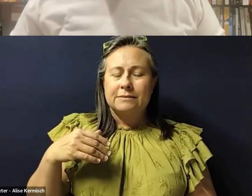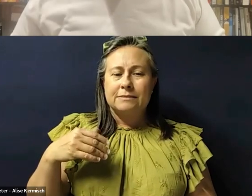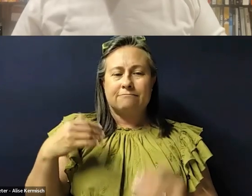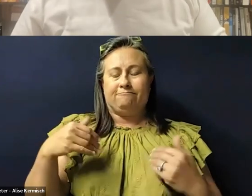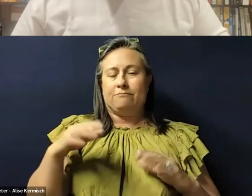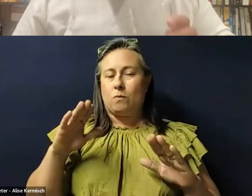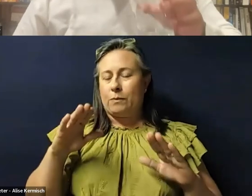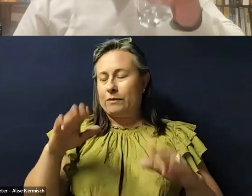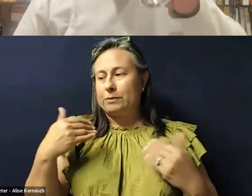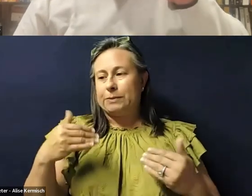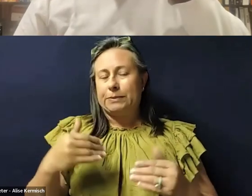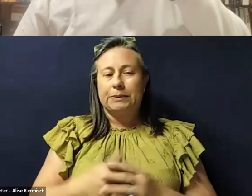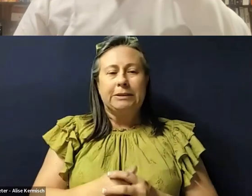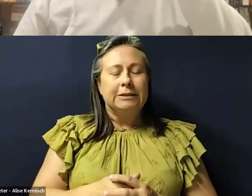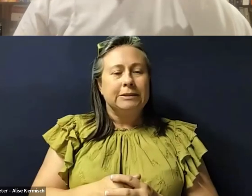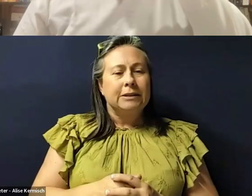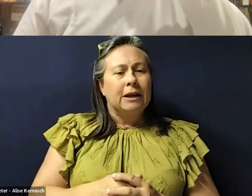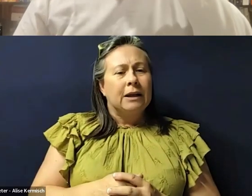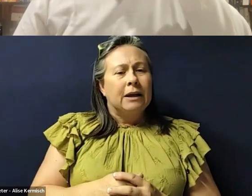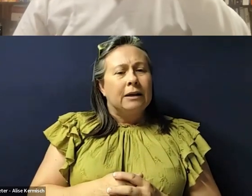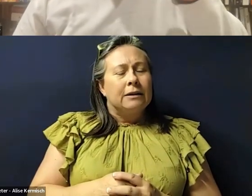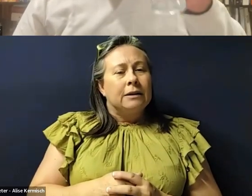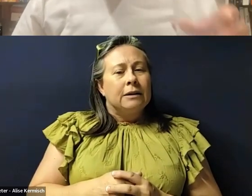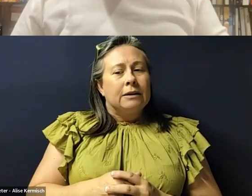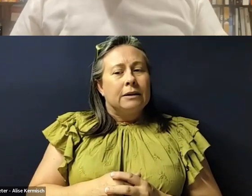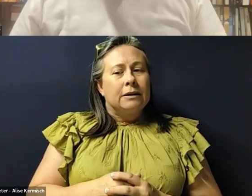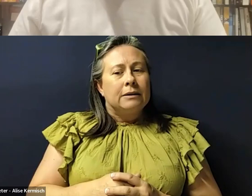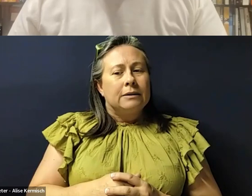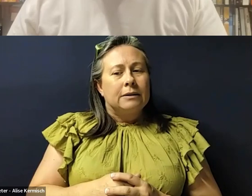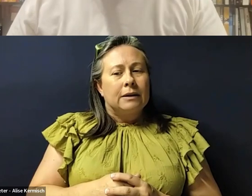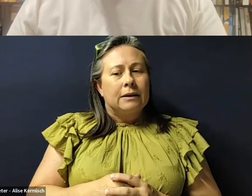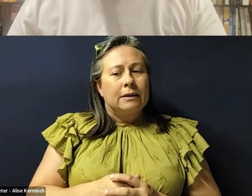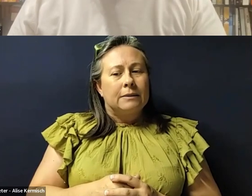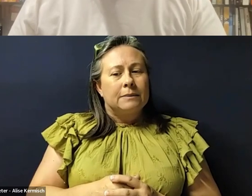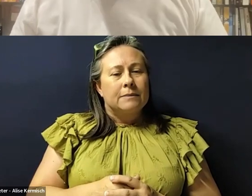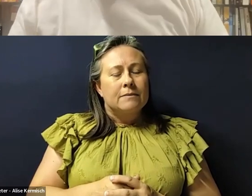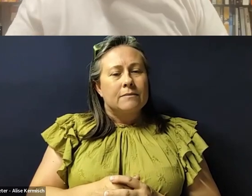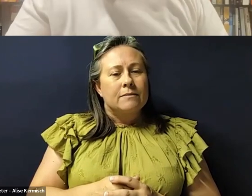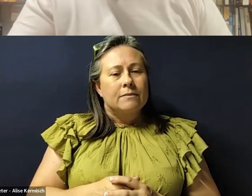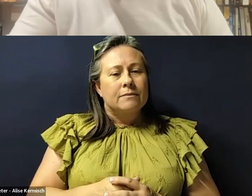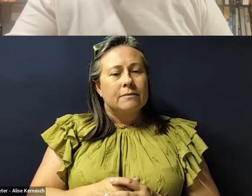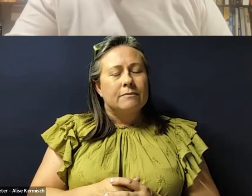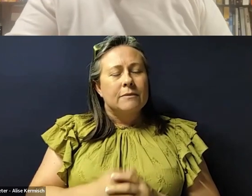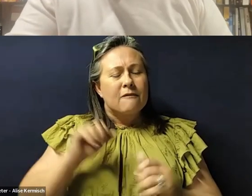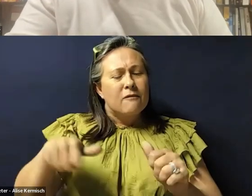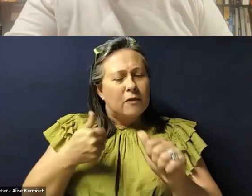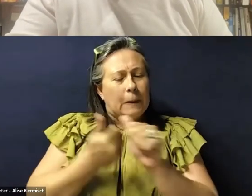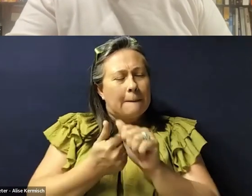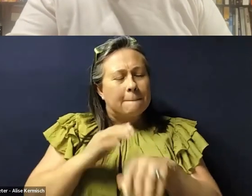as well. So I think, you know, sort of following up on